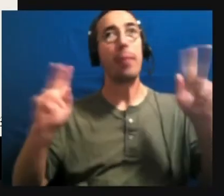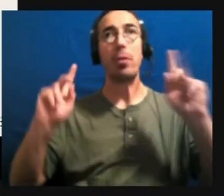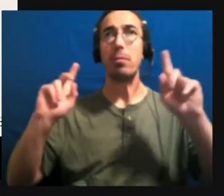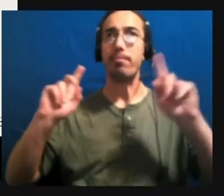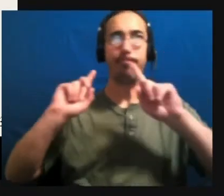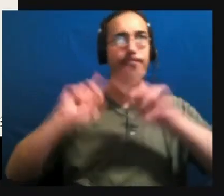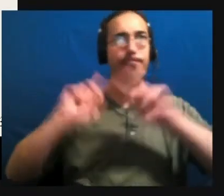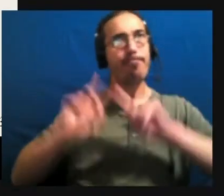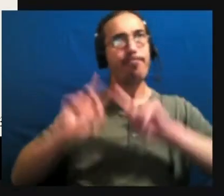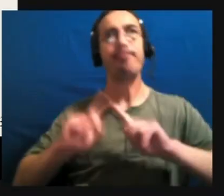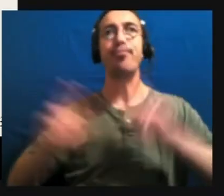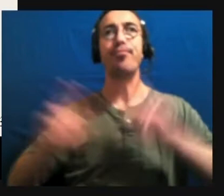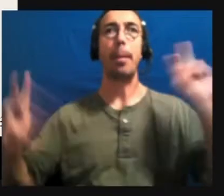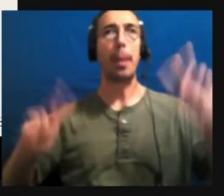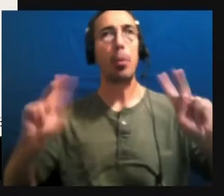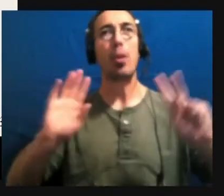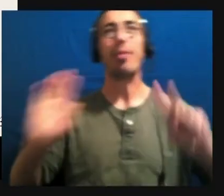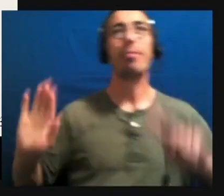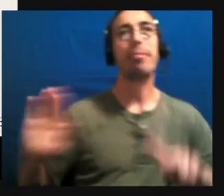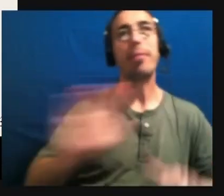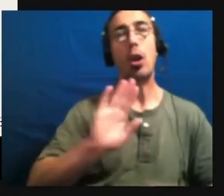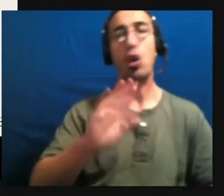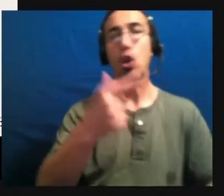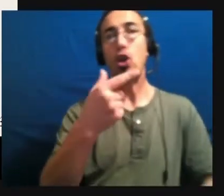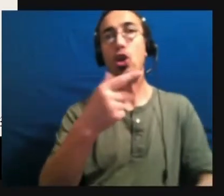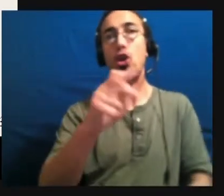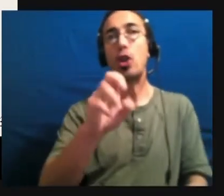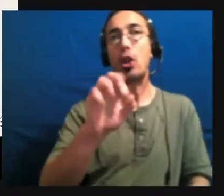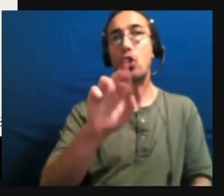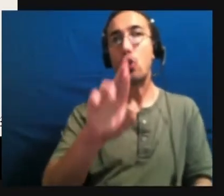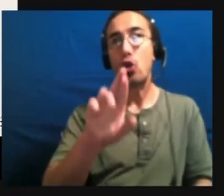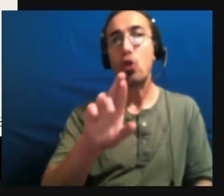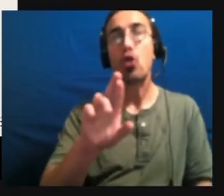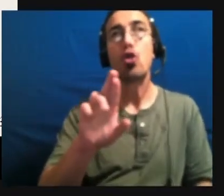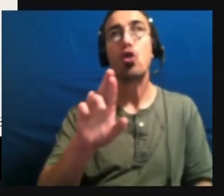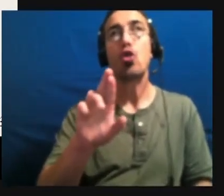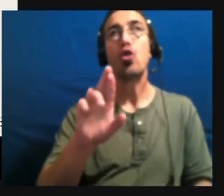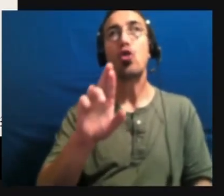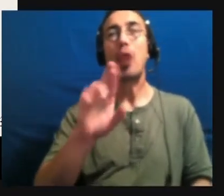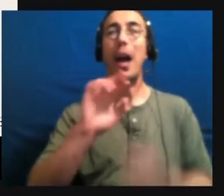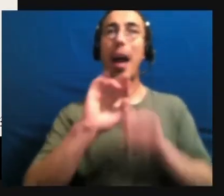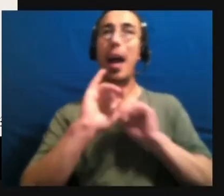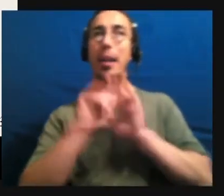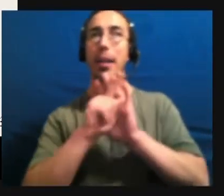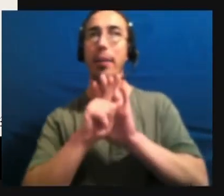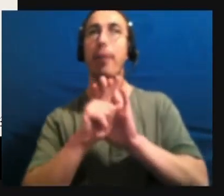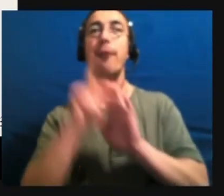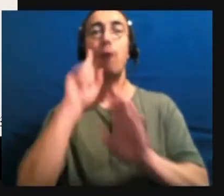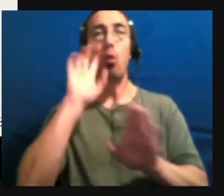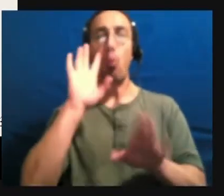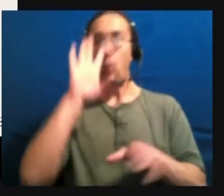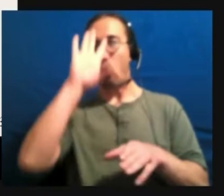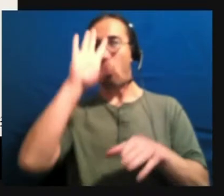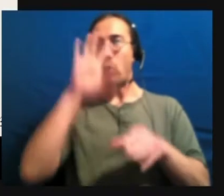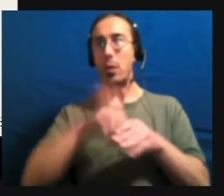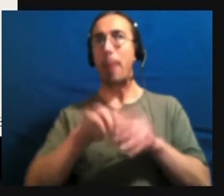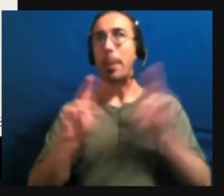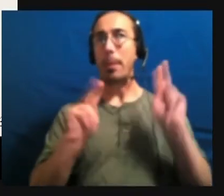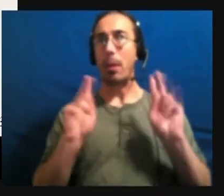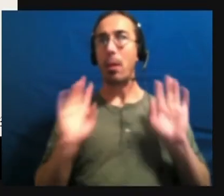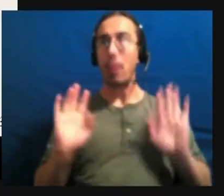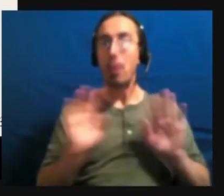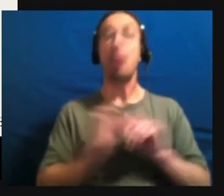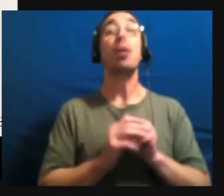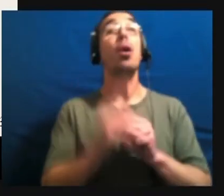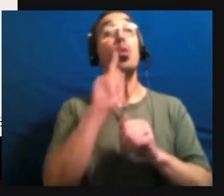um, gender presentations for autistic people. And again, this is a very important